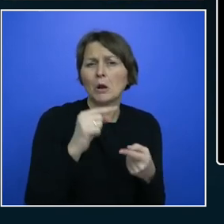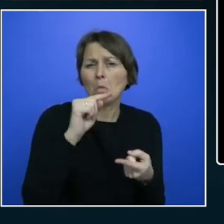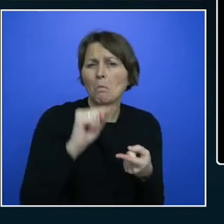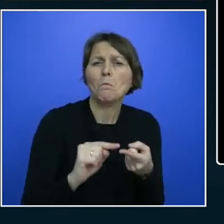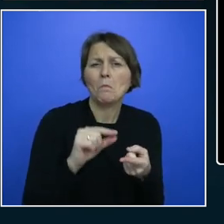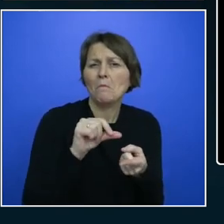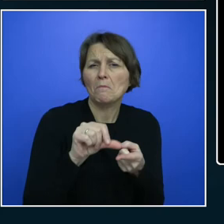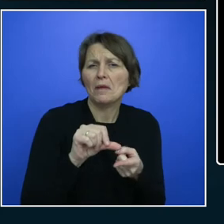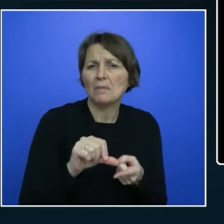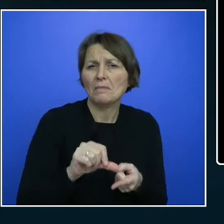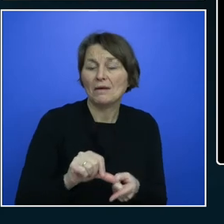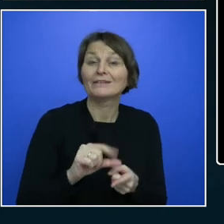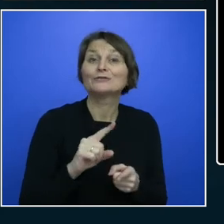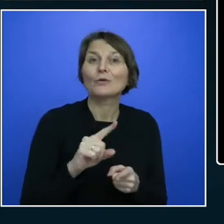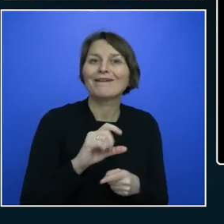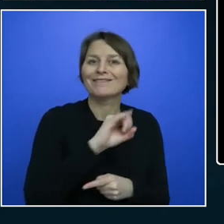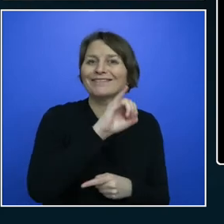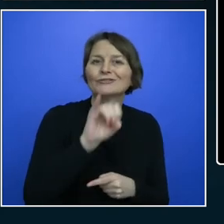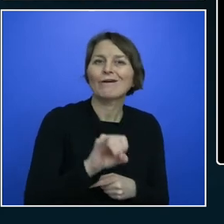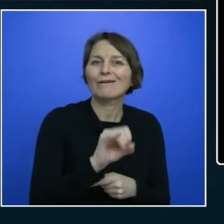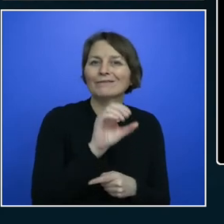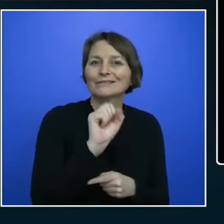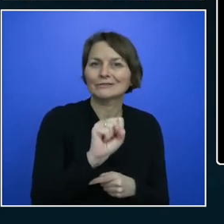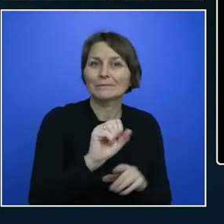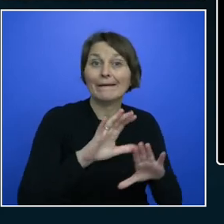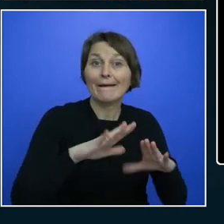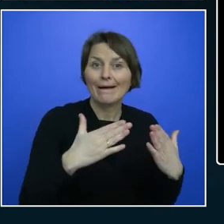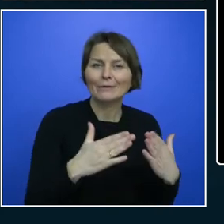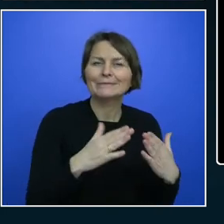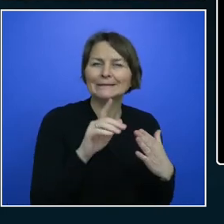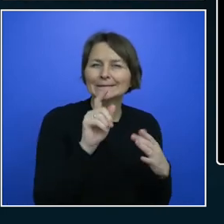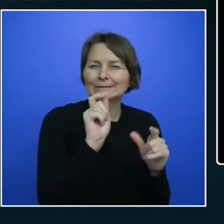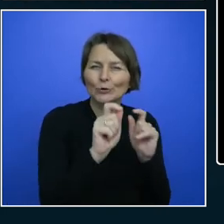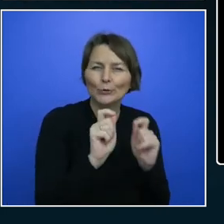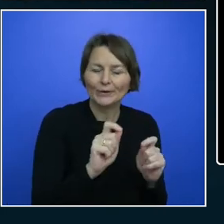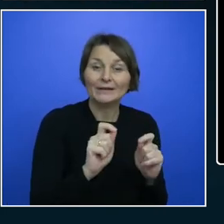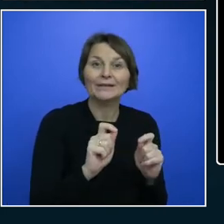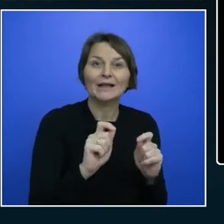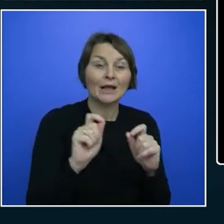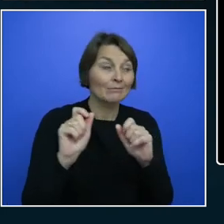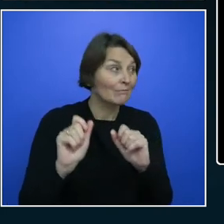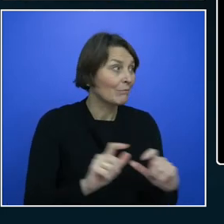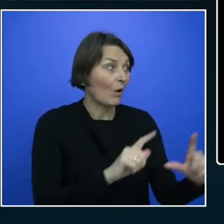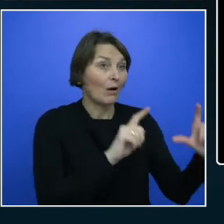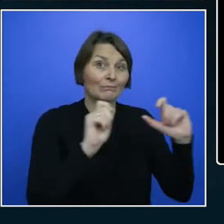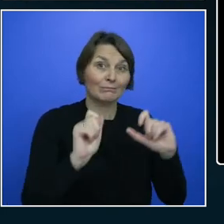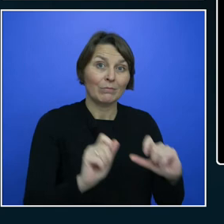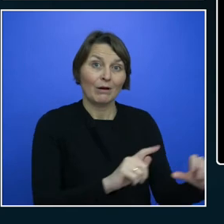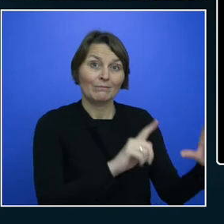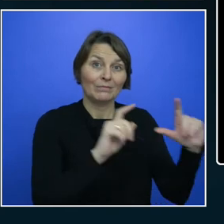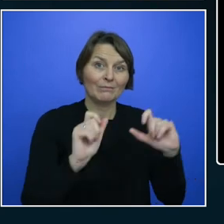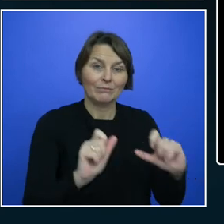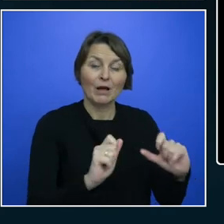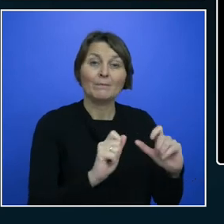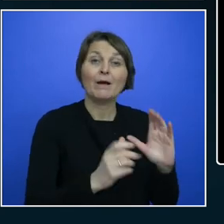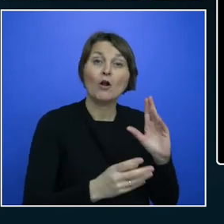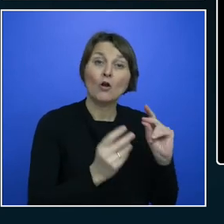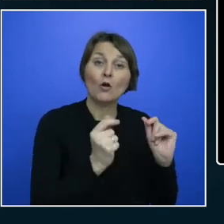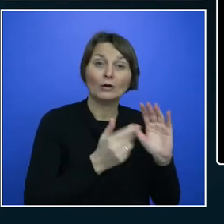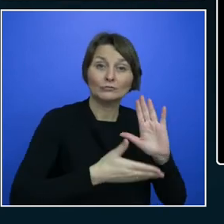that says get the token to authenticate and then pop up the Immersive Reader. Launch Immersive Reader. And I've got my text here.